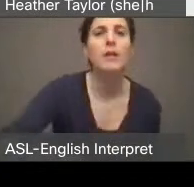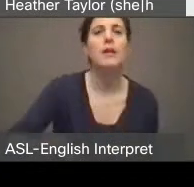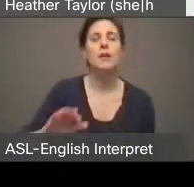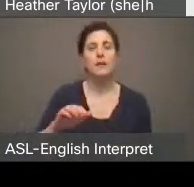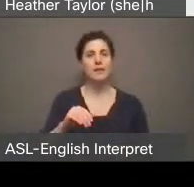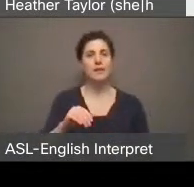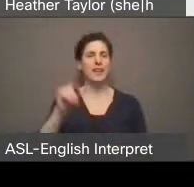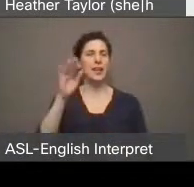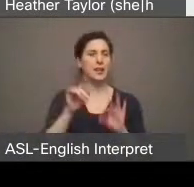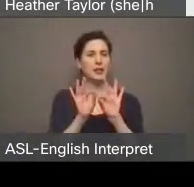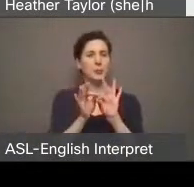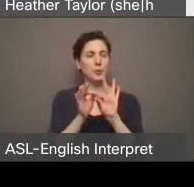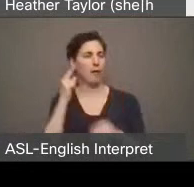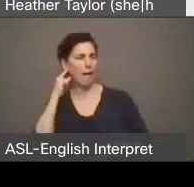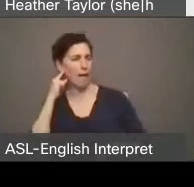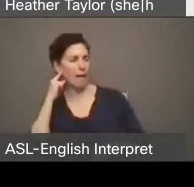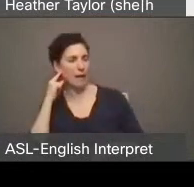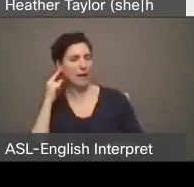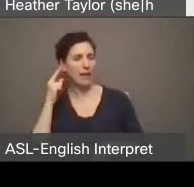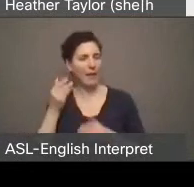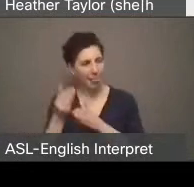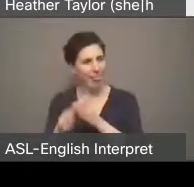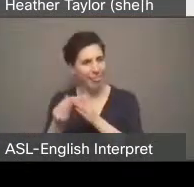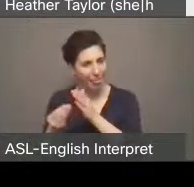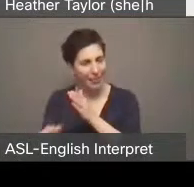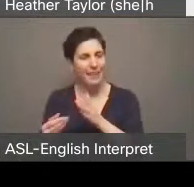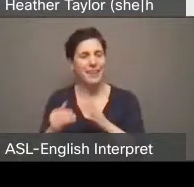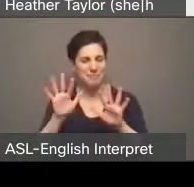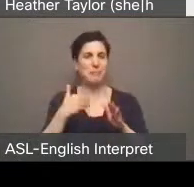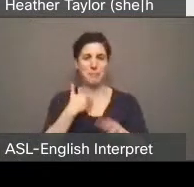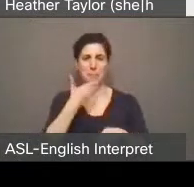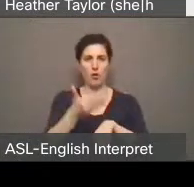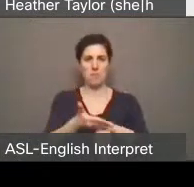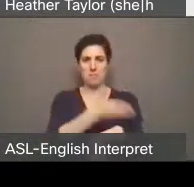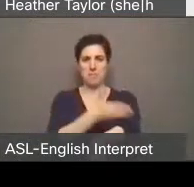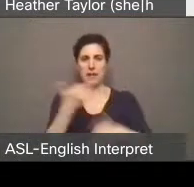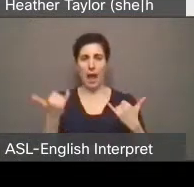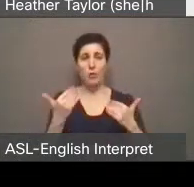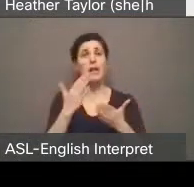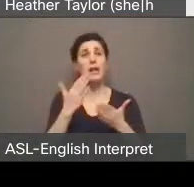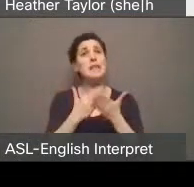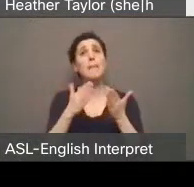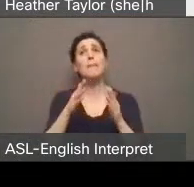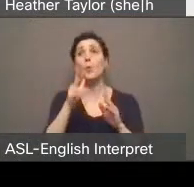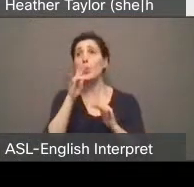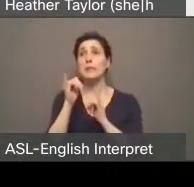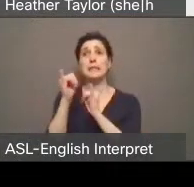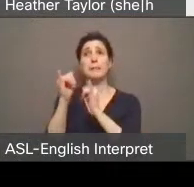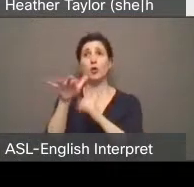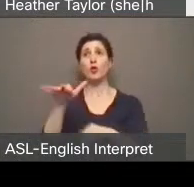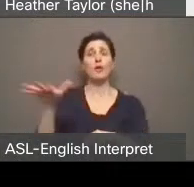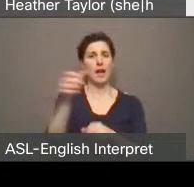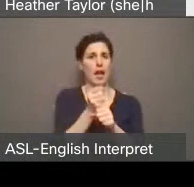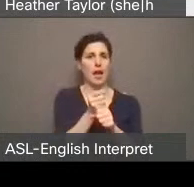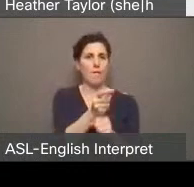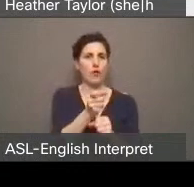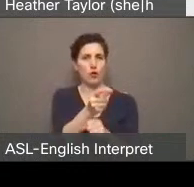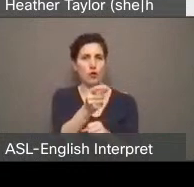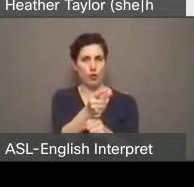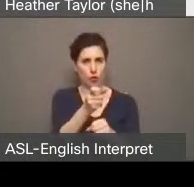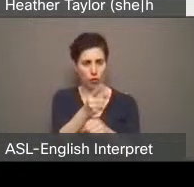We wondered how many people in the City find themselves in a similar predicament each year. How could the insurance